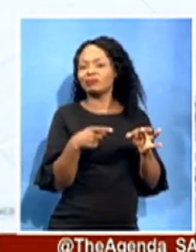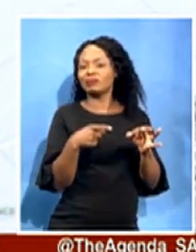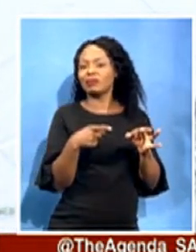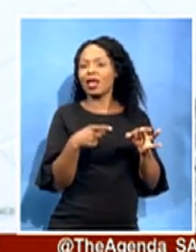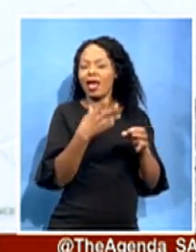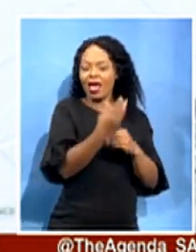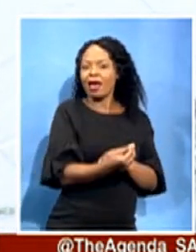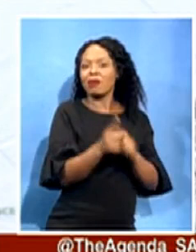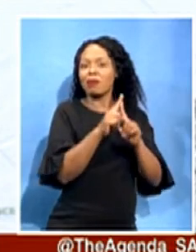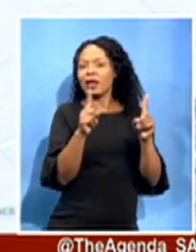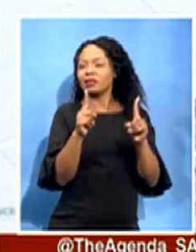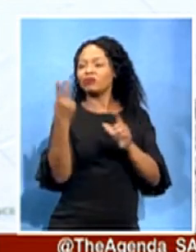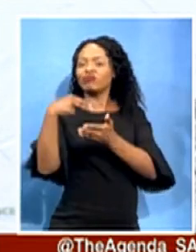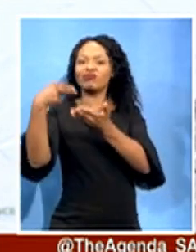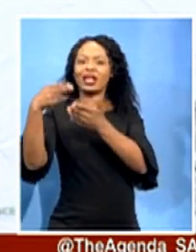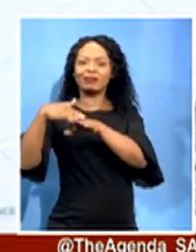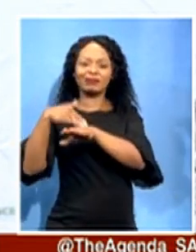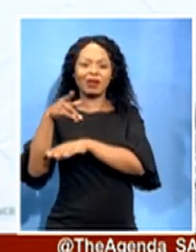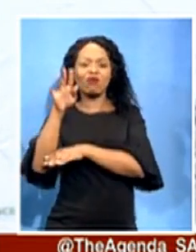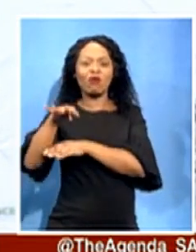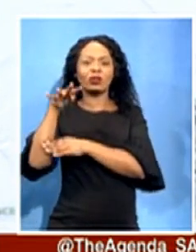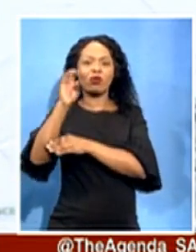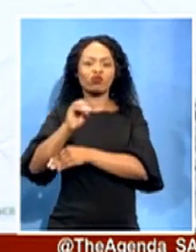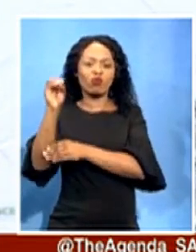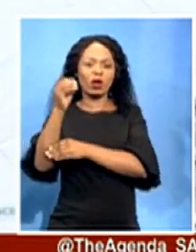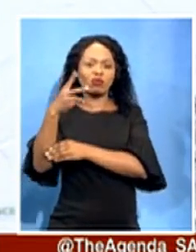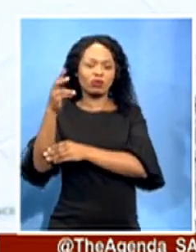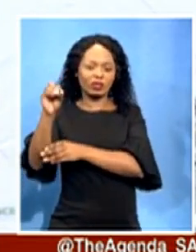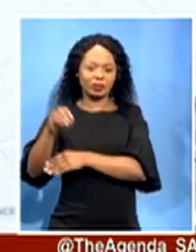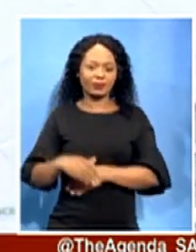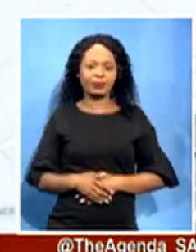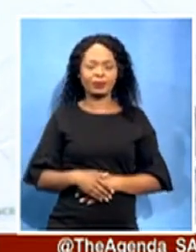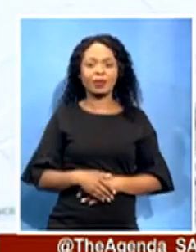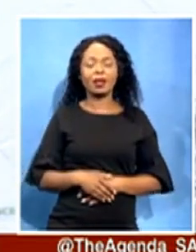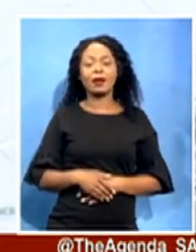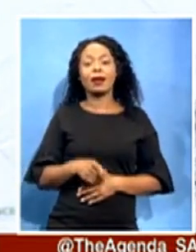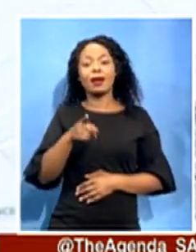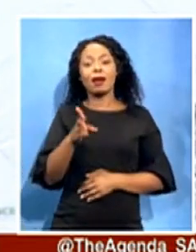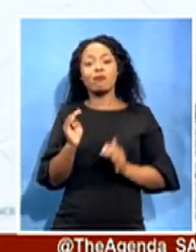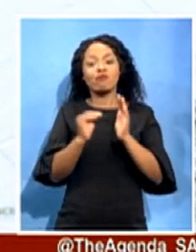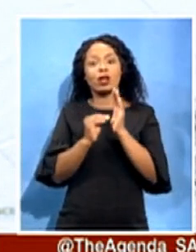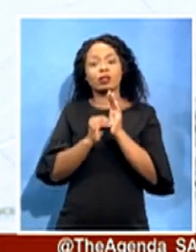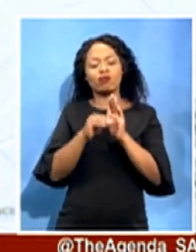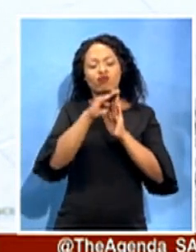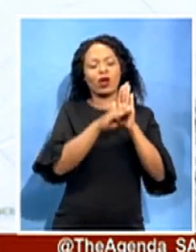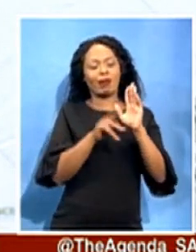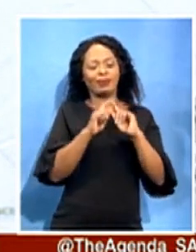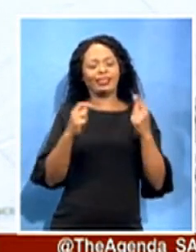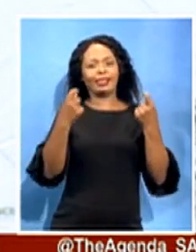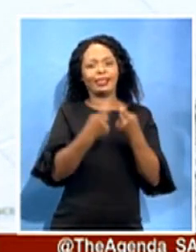There's evidence that metric intervention program team of Herikwala District conducted the assessment